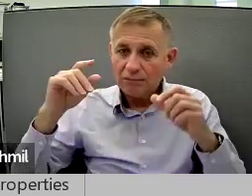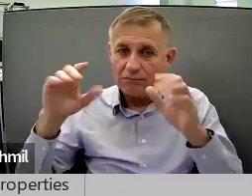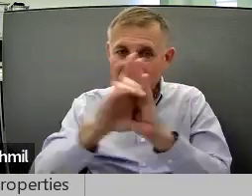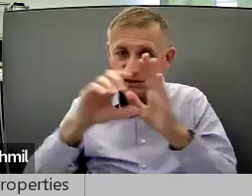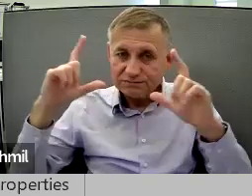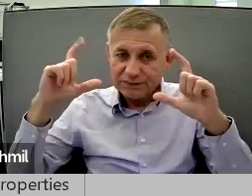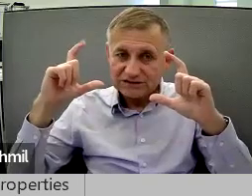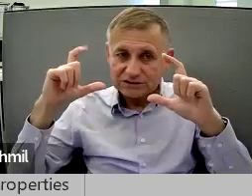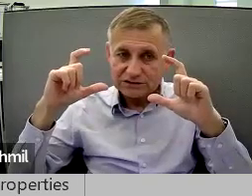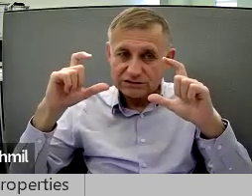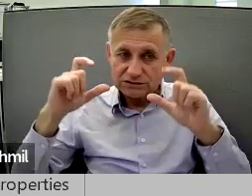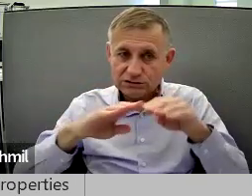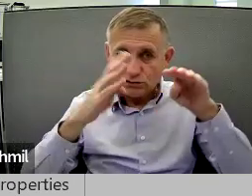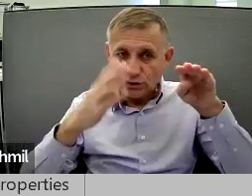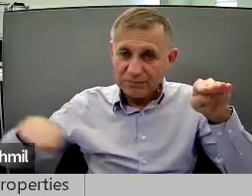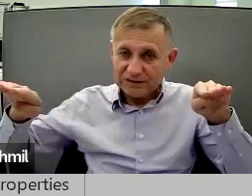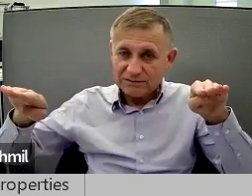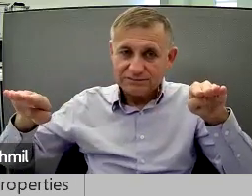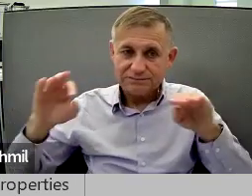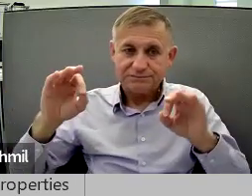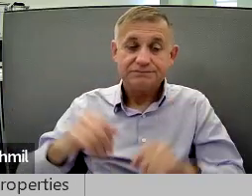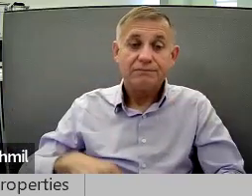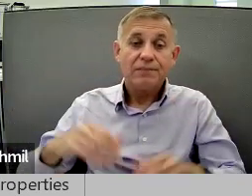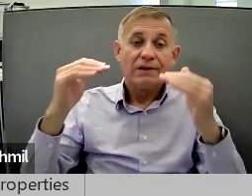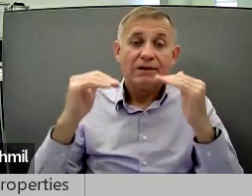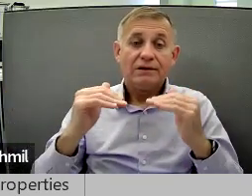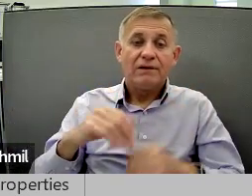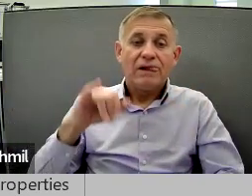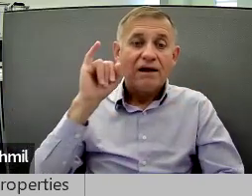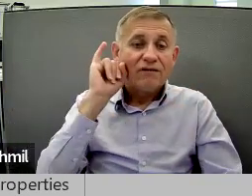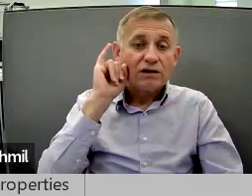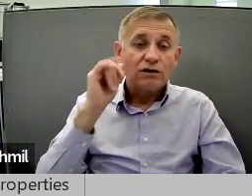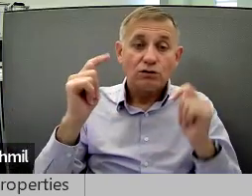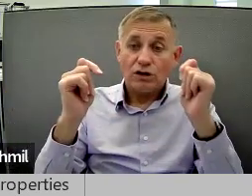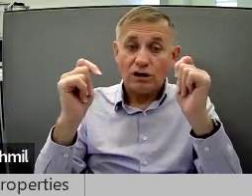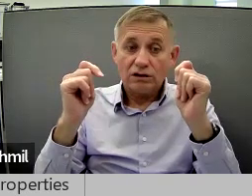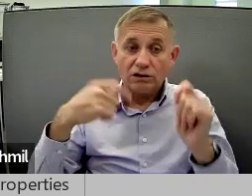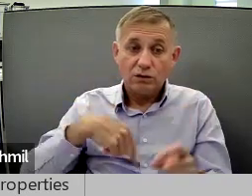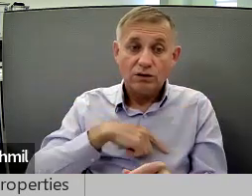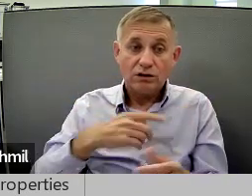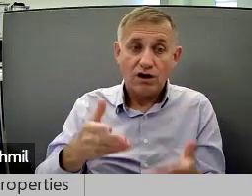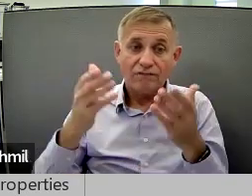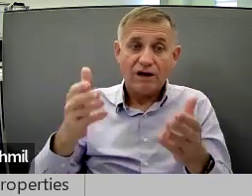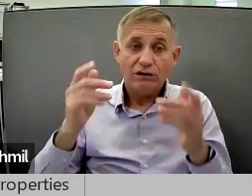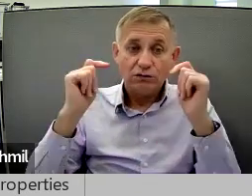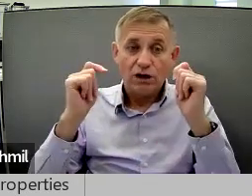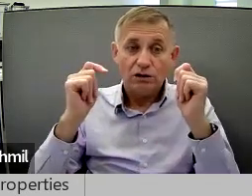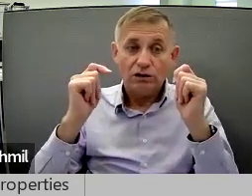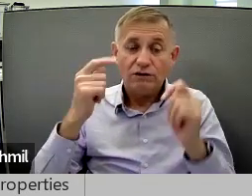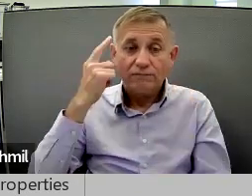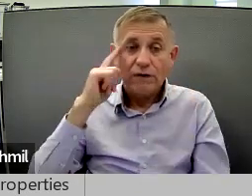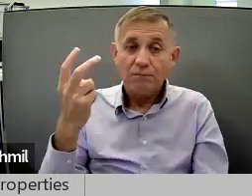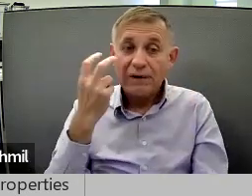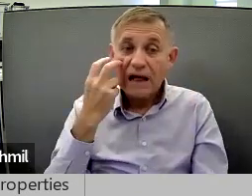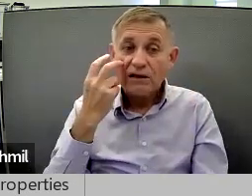the locations and photos of the curb cuts. iPhone Tutoring. We